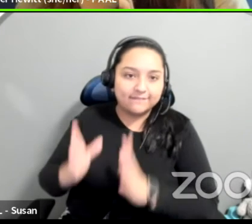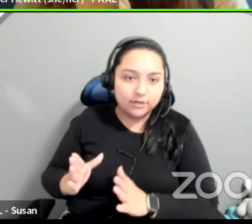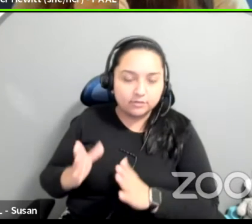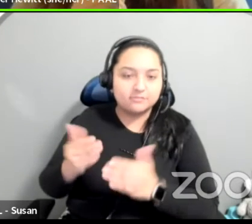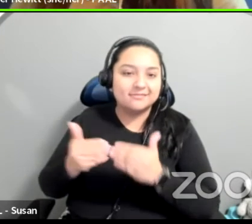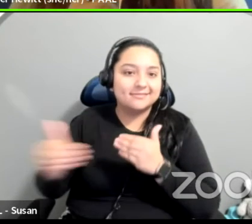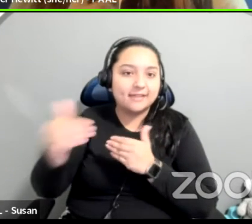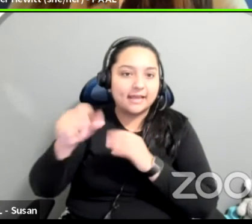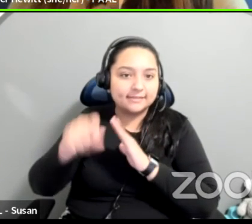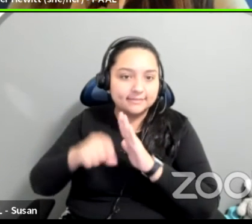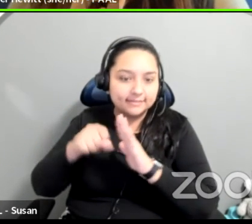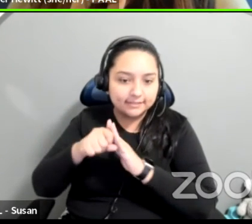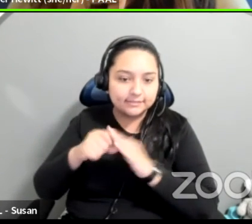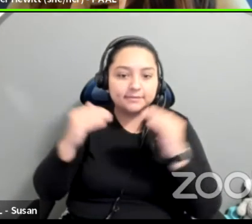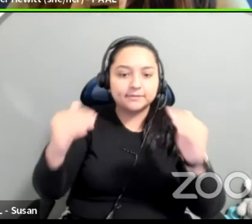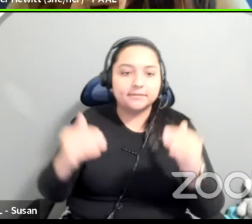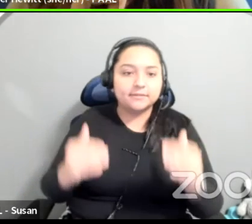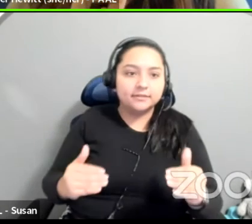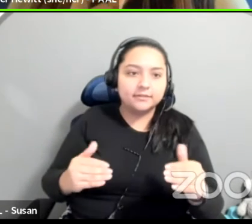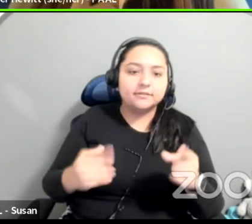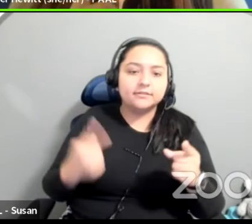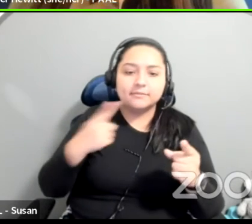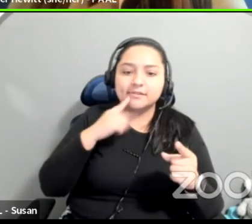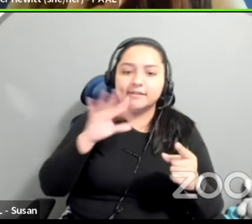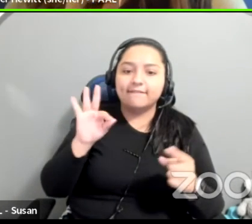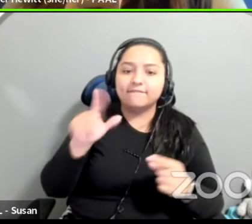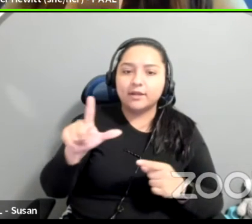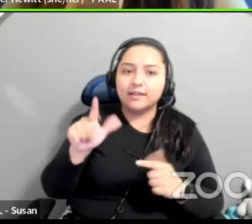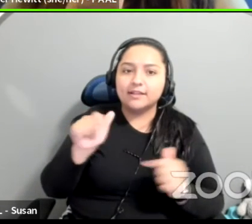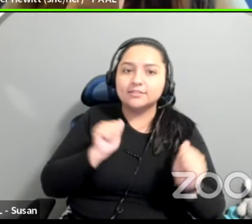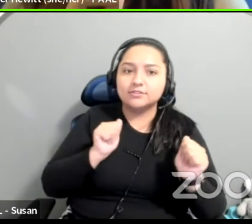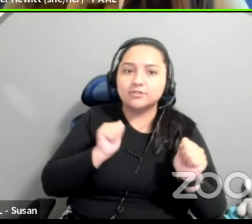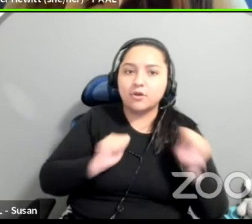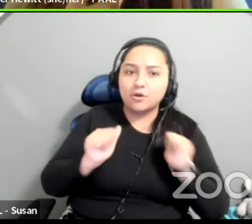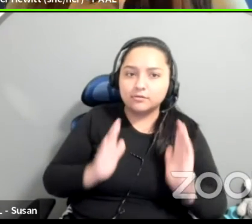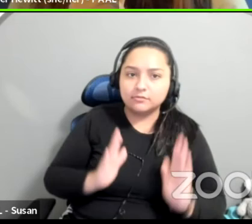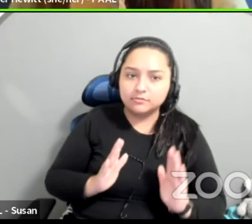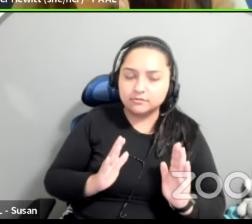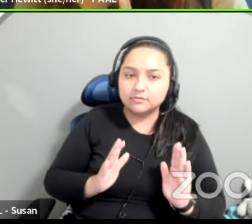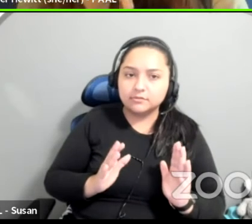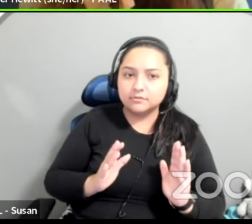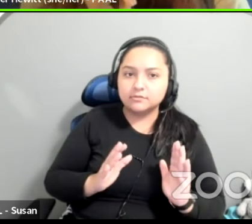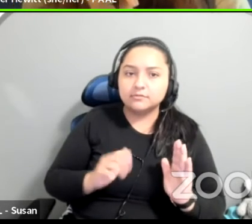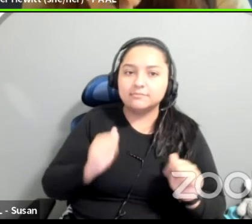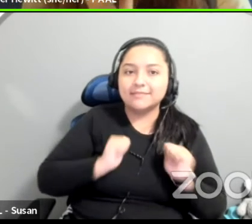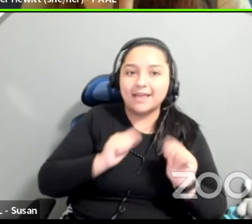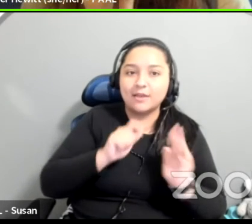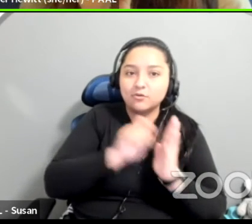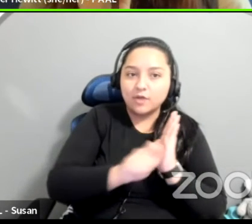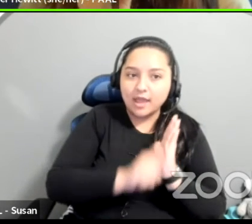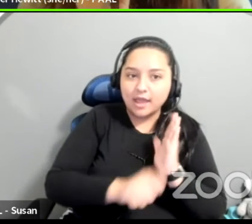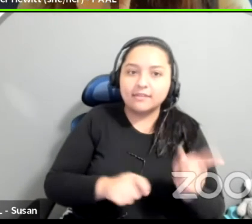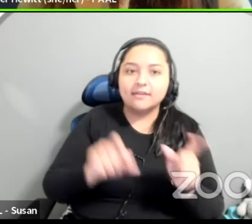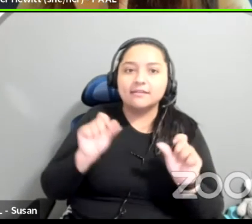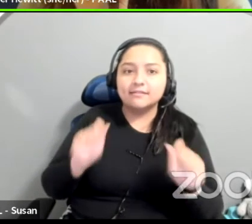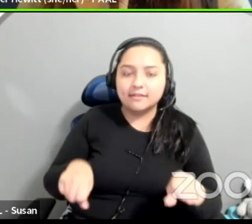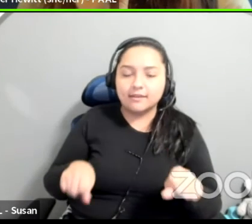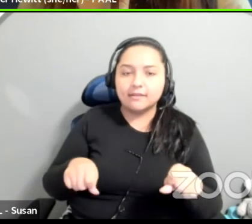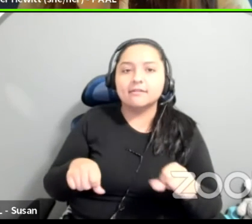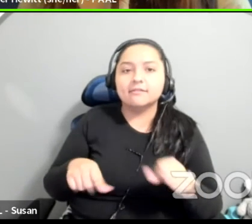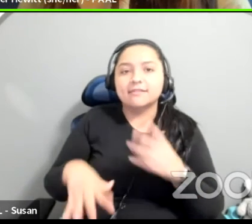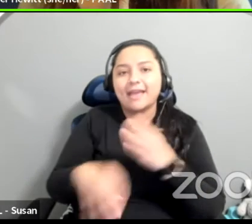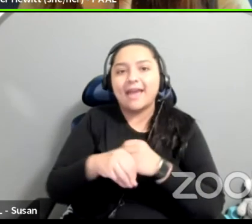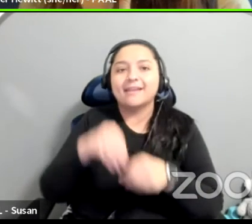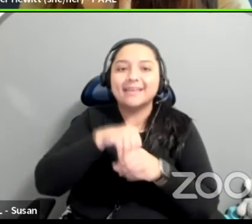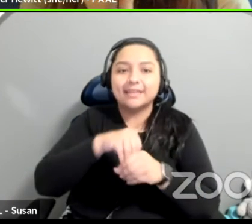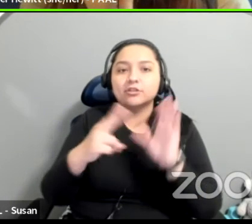childcare. And as a freelance artist, um, working as a playwrights, um, I can advocate for caregivers, important contracts for myself and for actors and